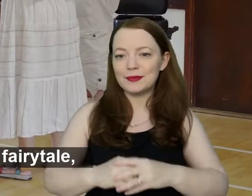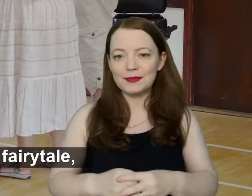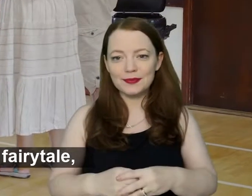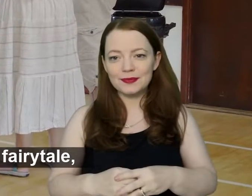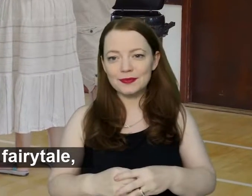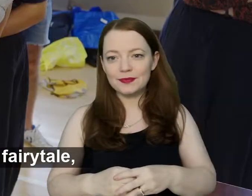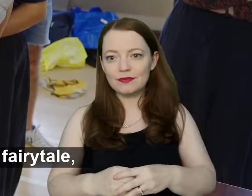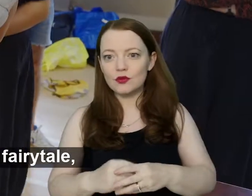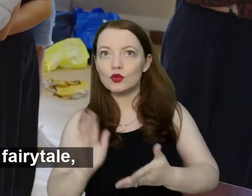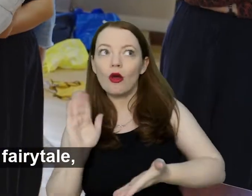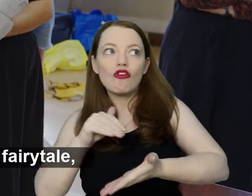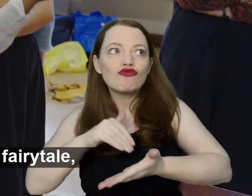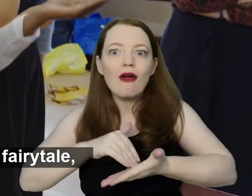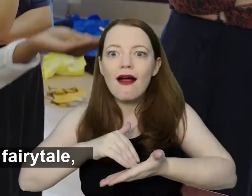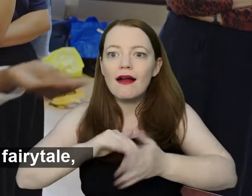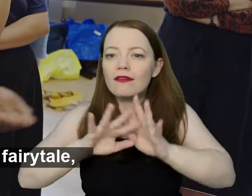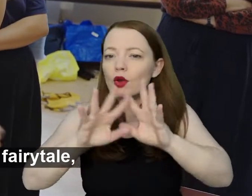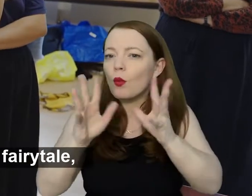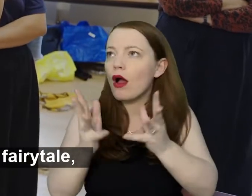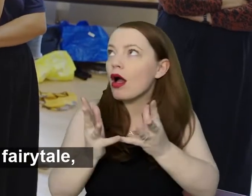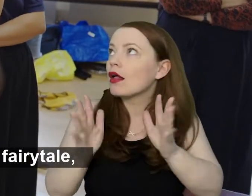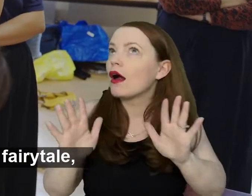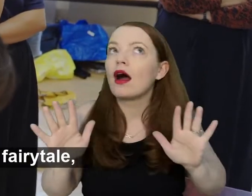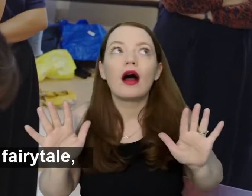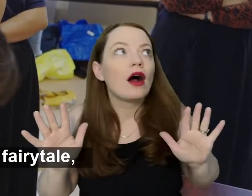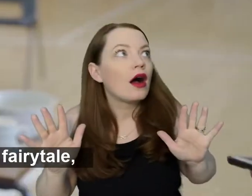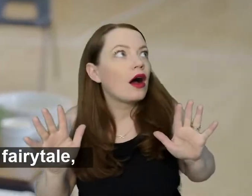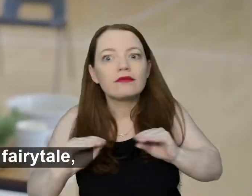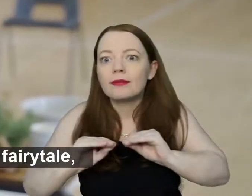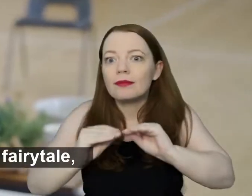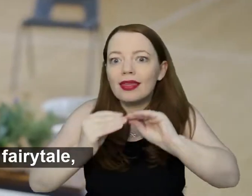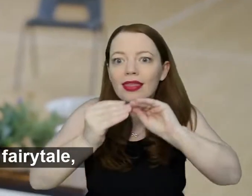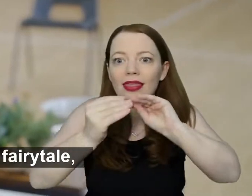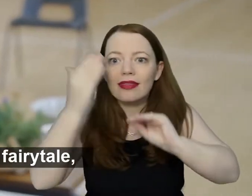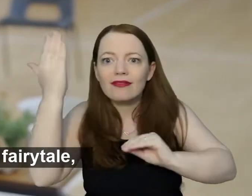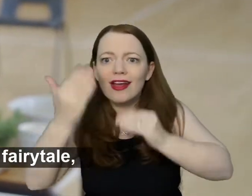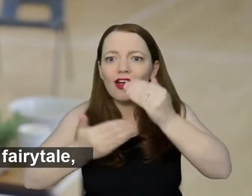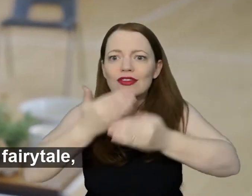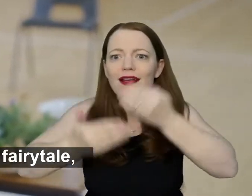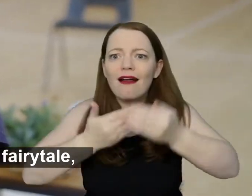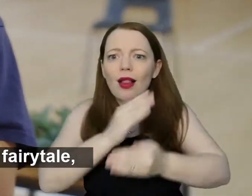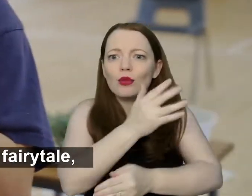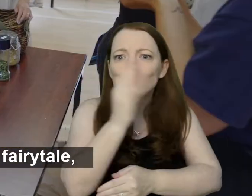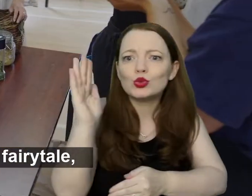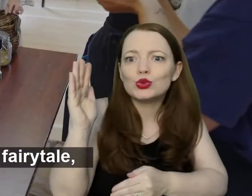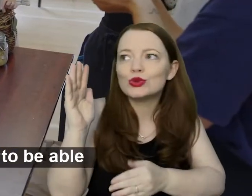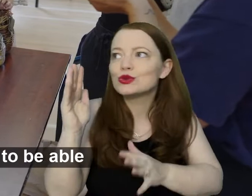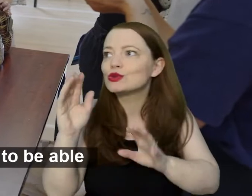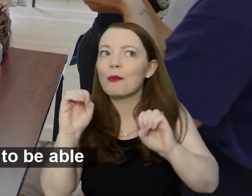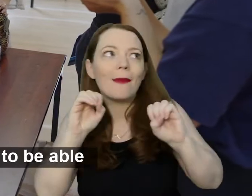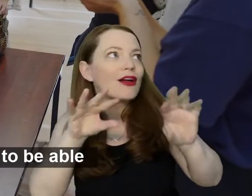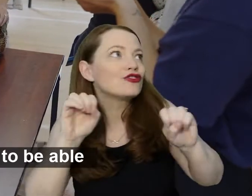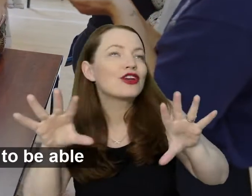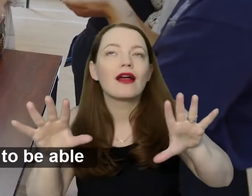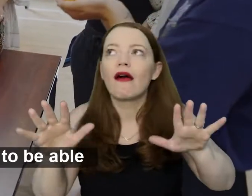enter into a world of myth and fairytale, woods and magic, I